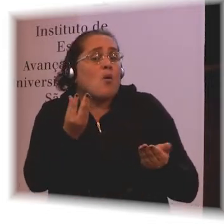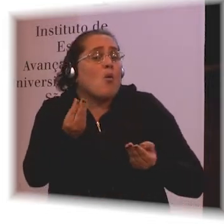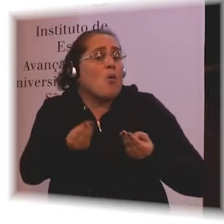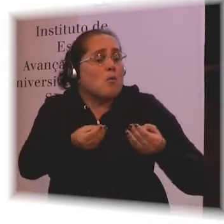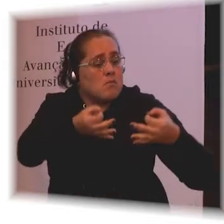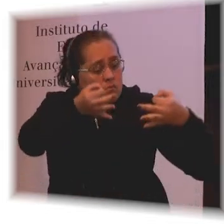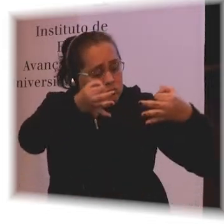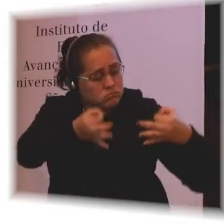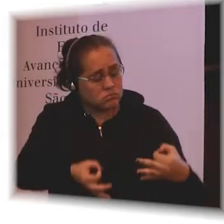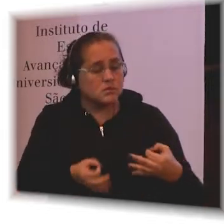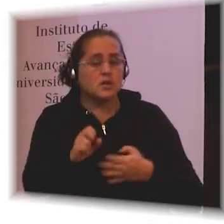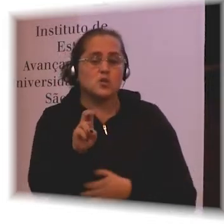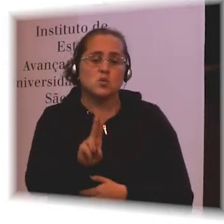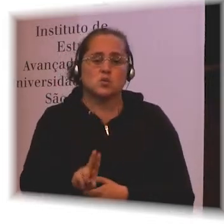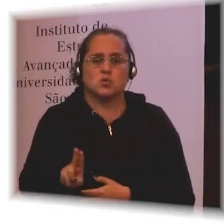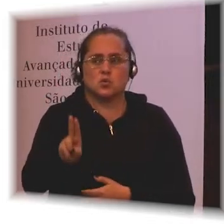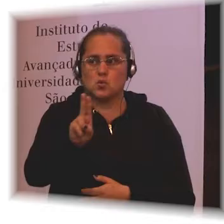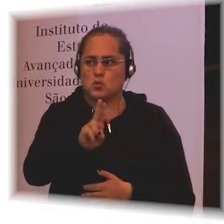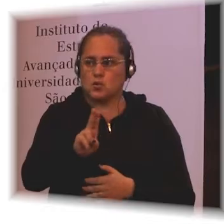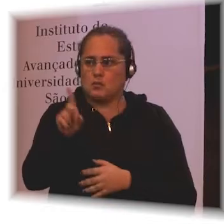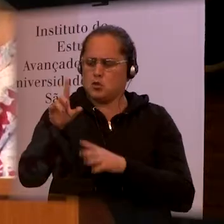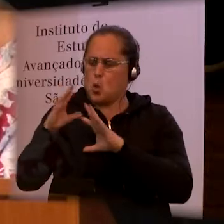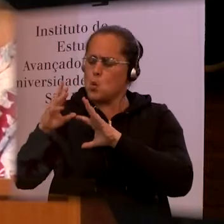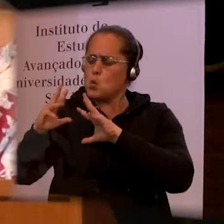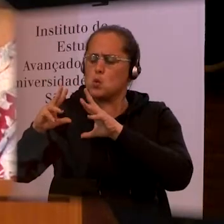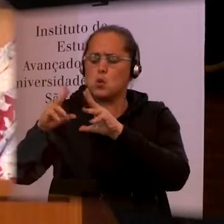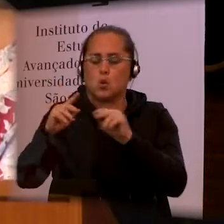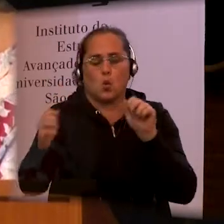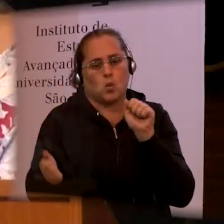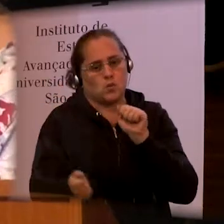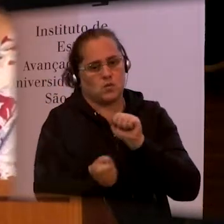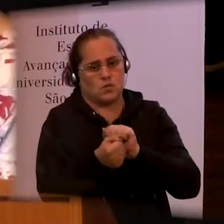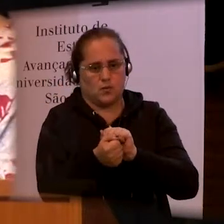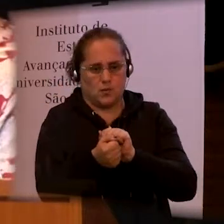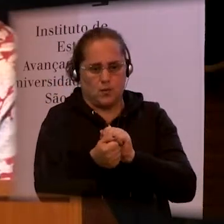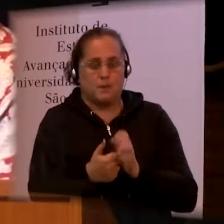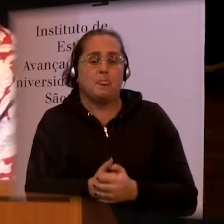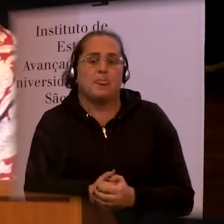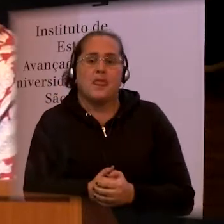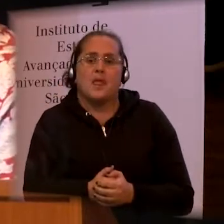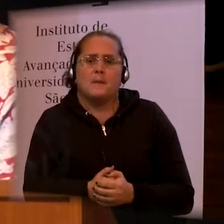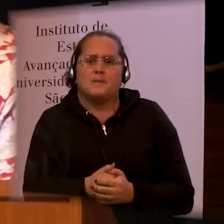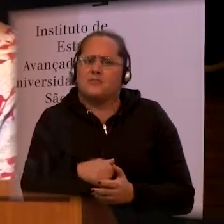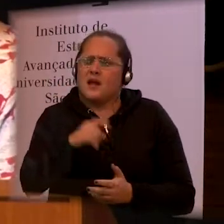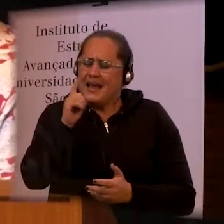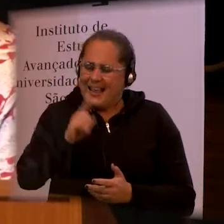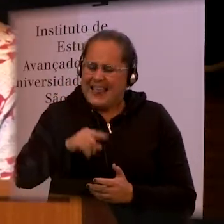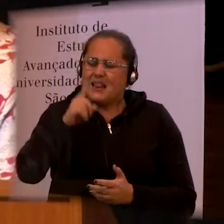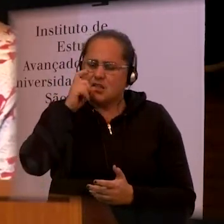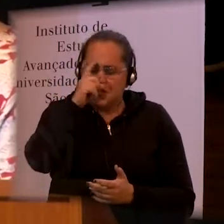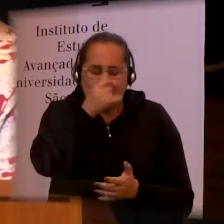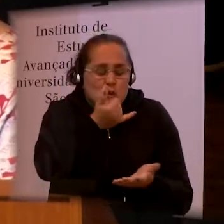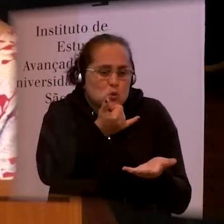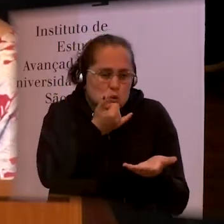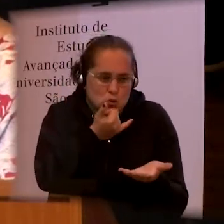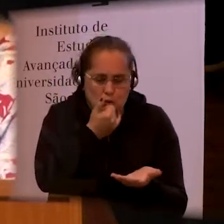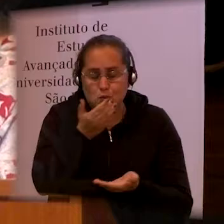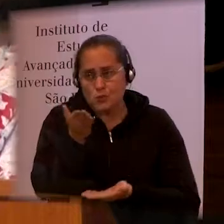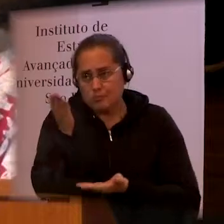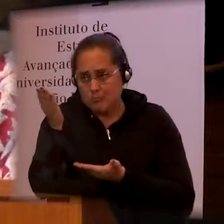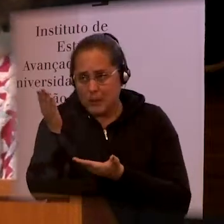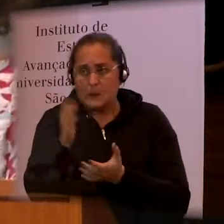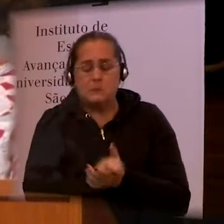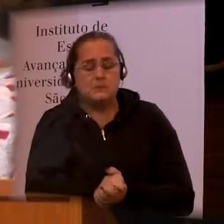Okay. Okay. So this is a very complex model. I am sorry. So the idea is that